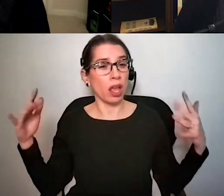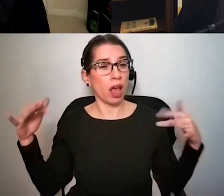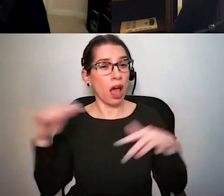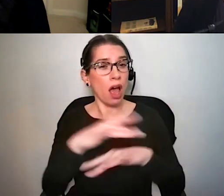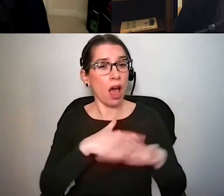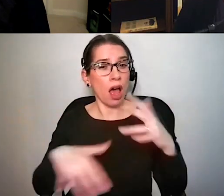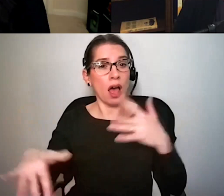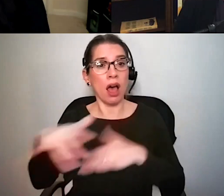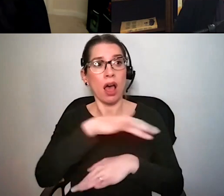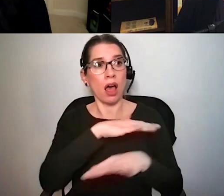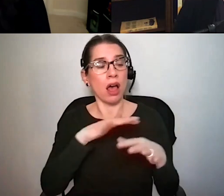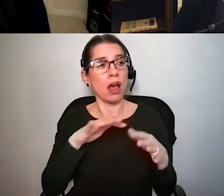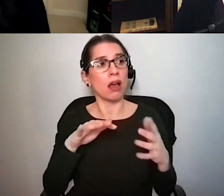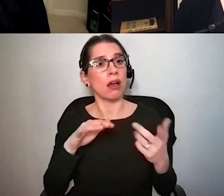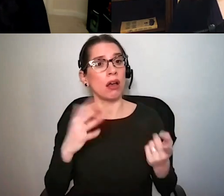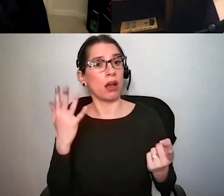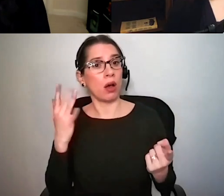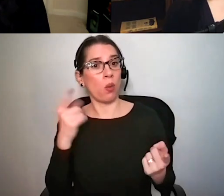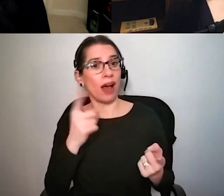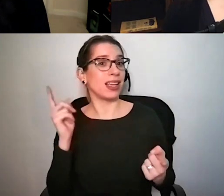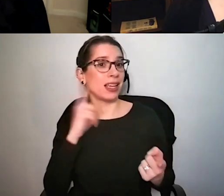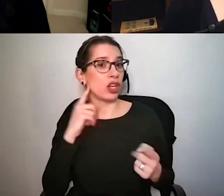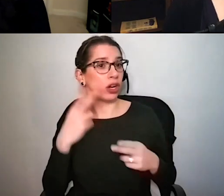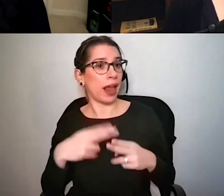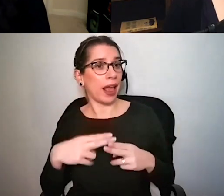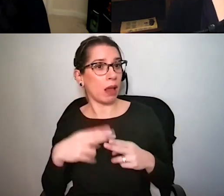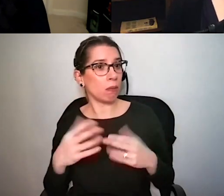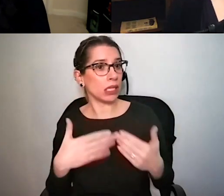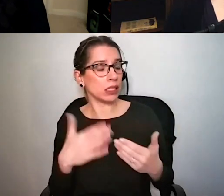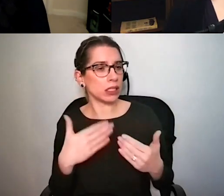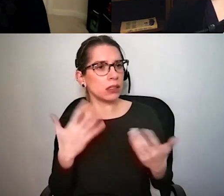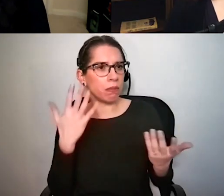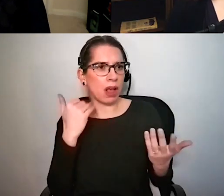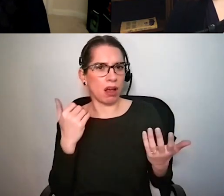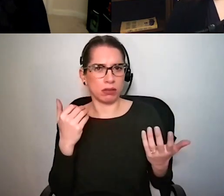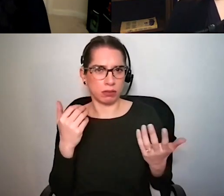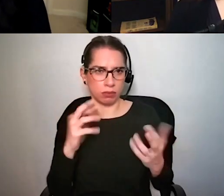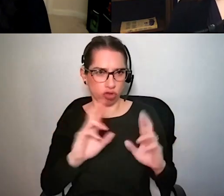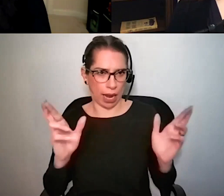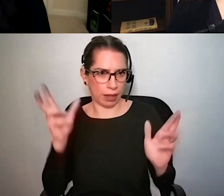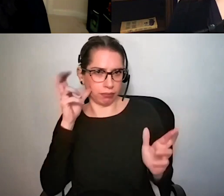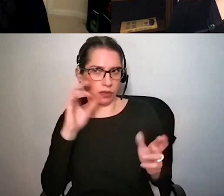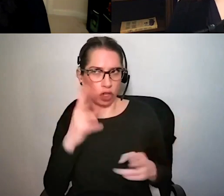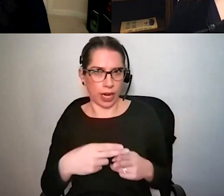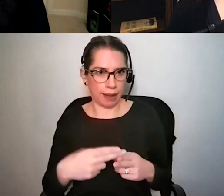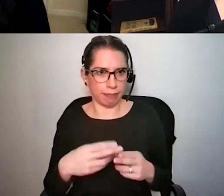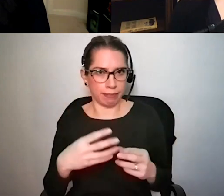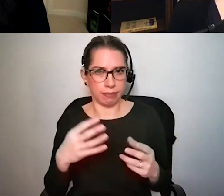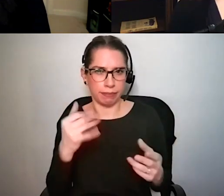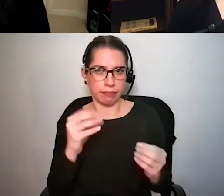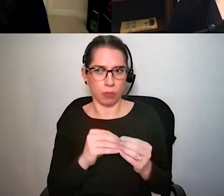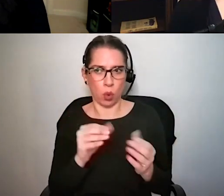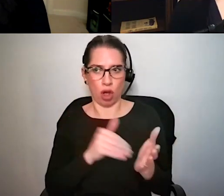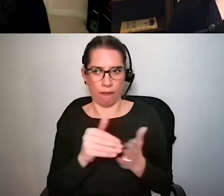do you hear your name called probably because you're primed to listen for your name more frequently than anything else um